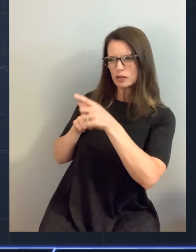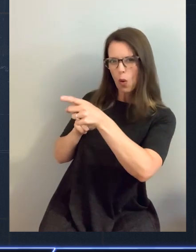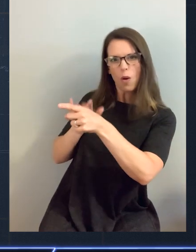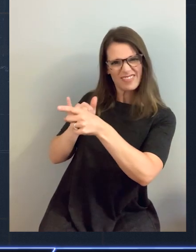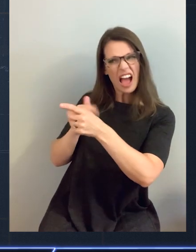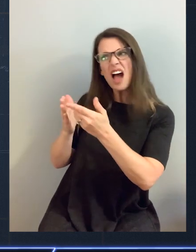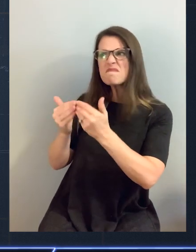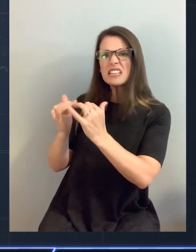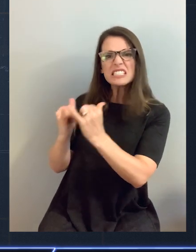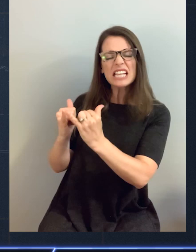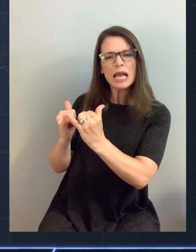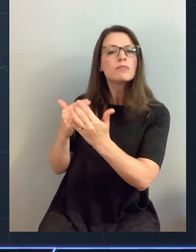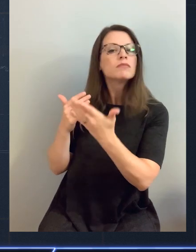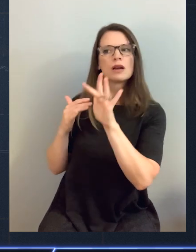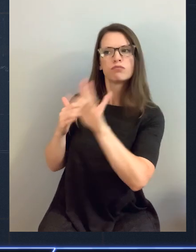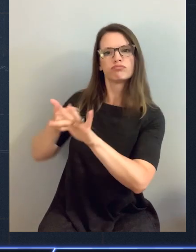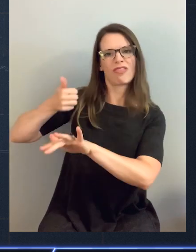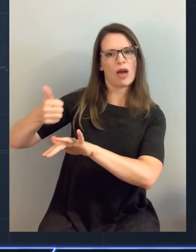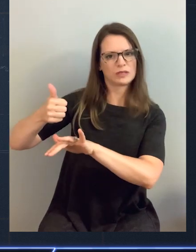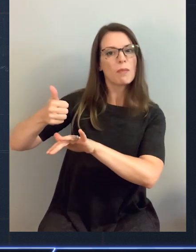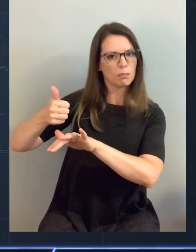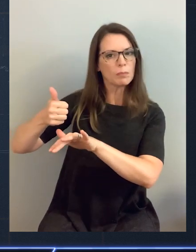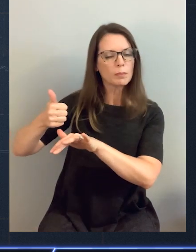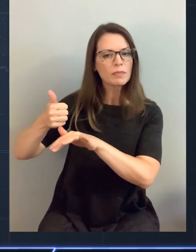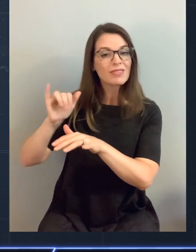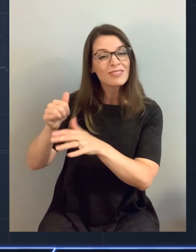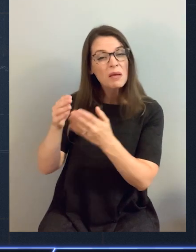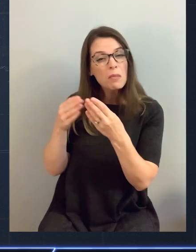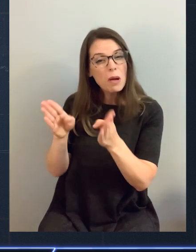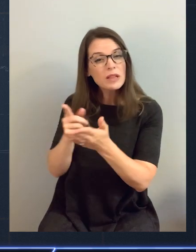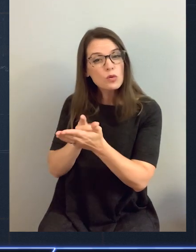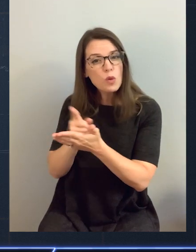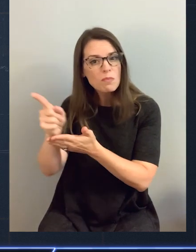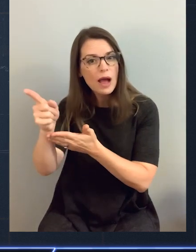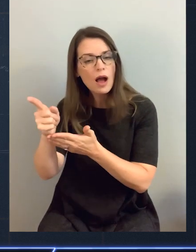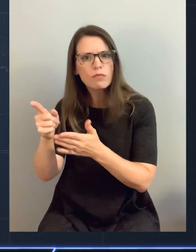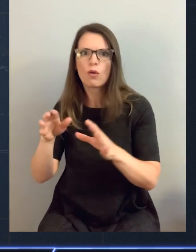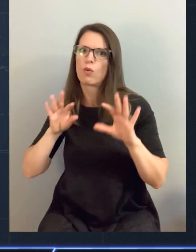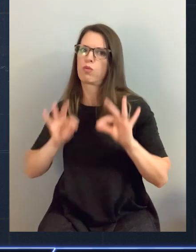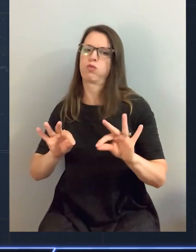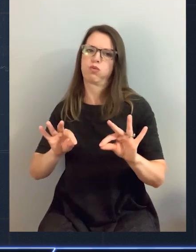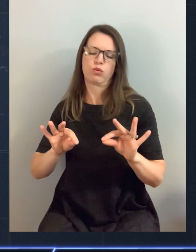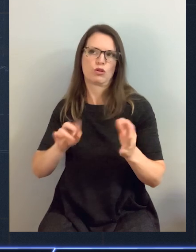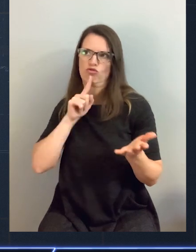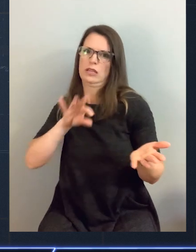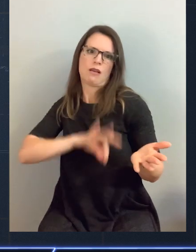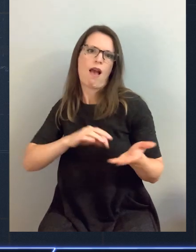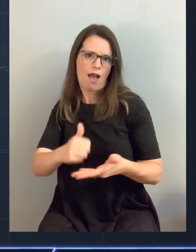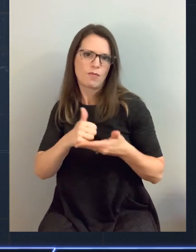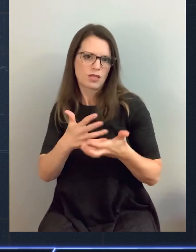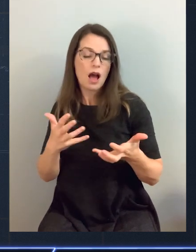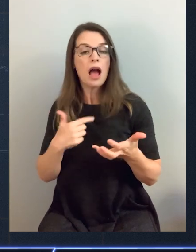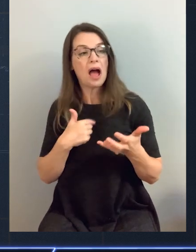If you find something that's substantially the same as what you're looking for, just hit the thumbs up reaction. Just add your reaction to the existing ones. This